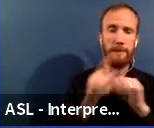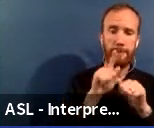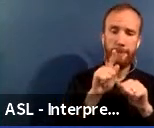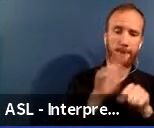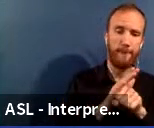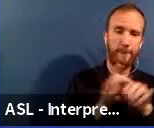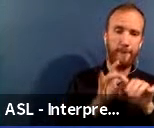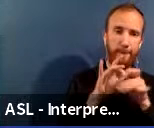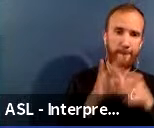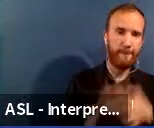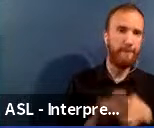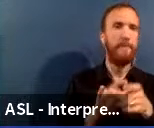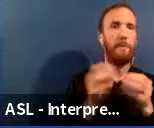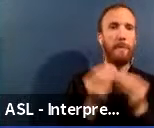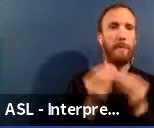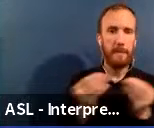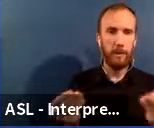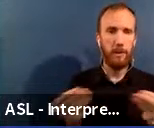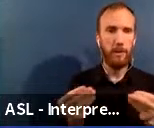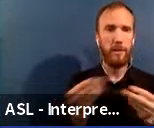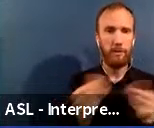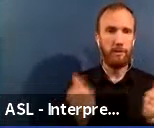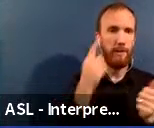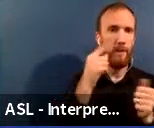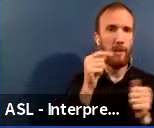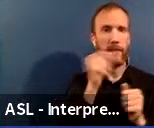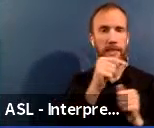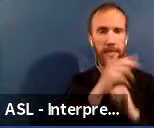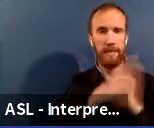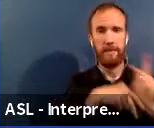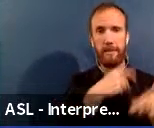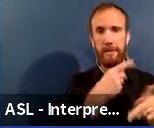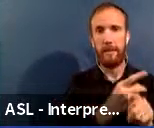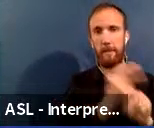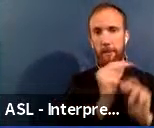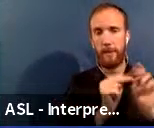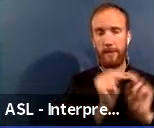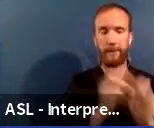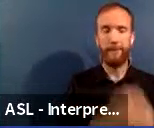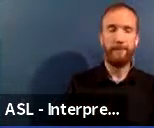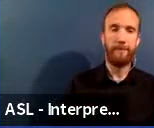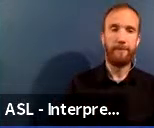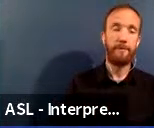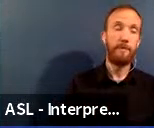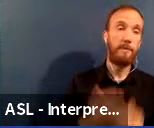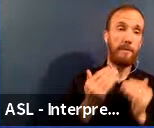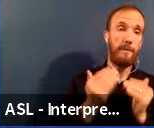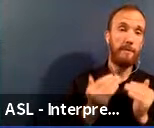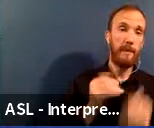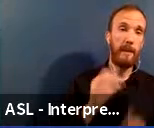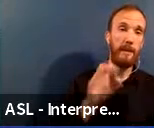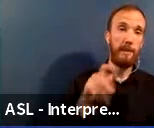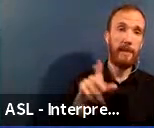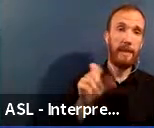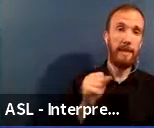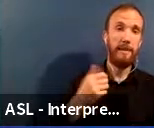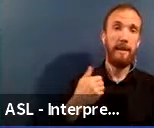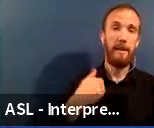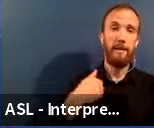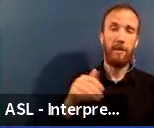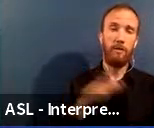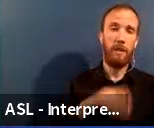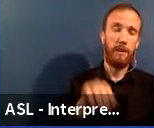for the construction of these types of facilities. Currently, CPS has nearly 60